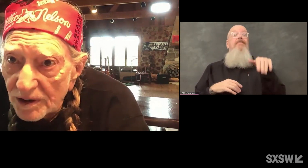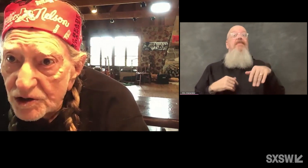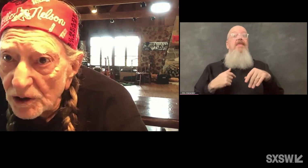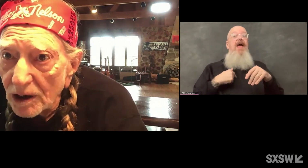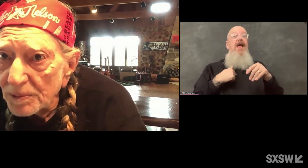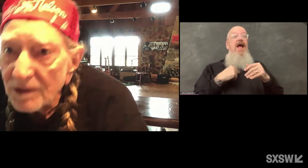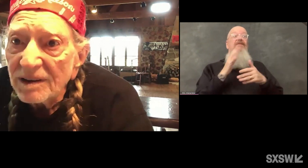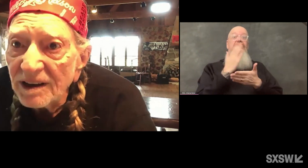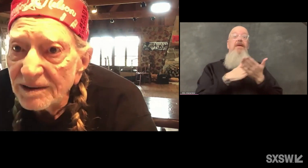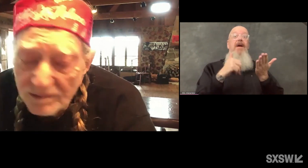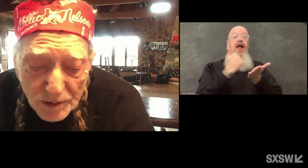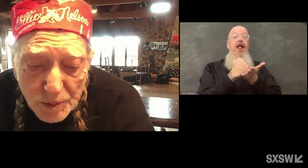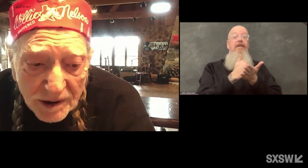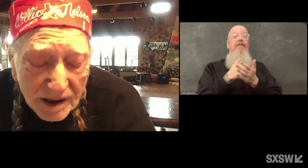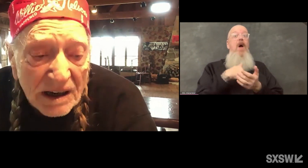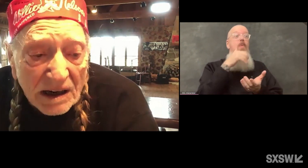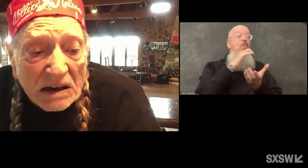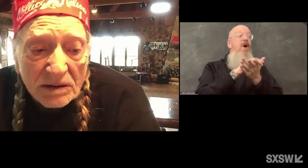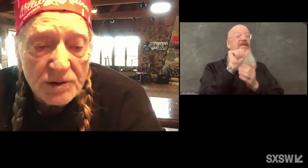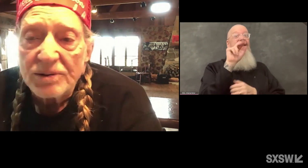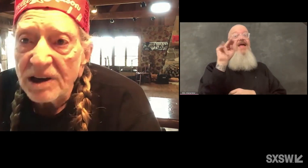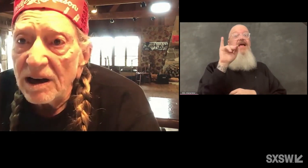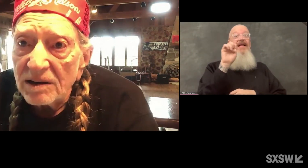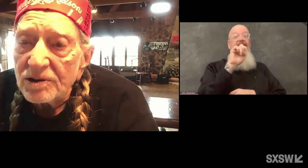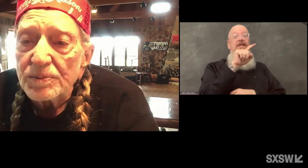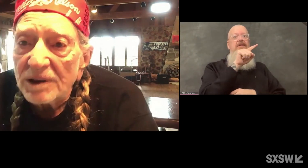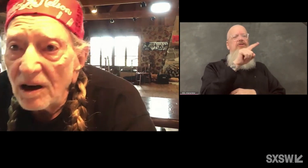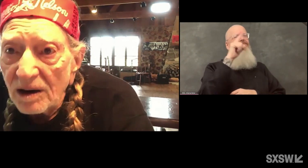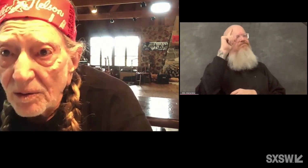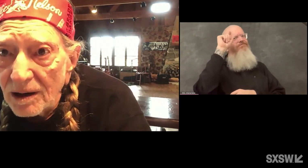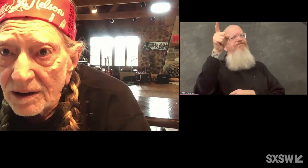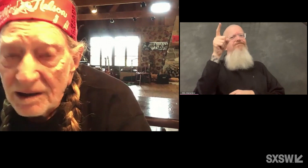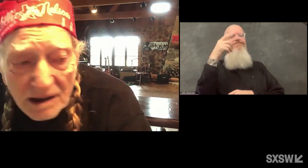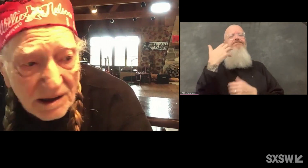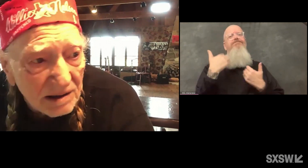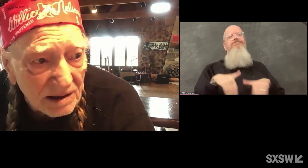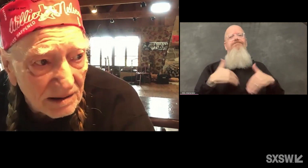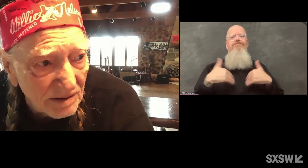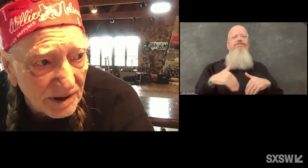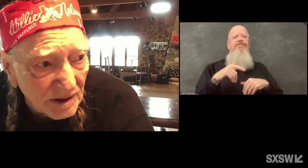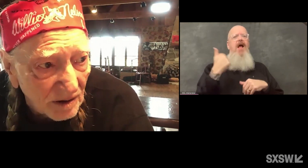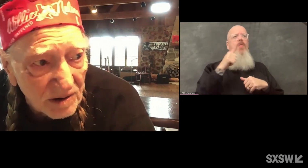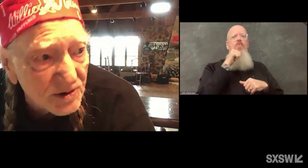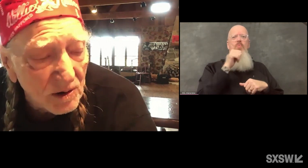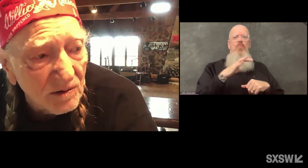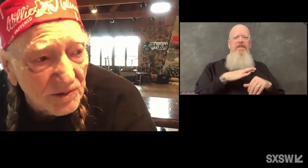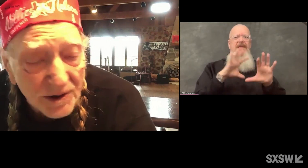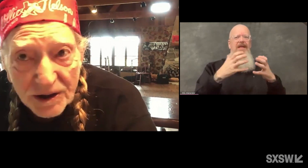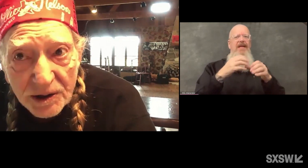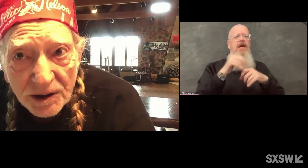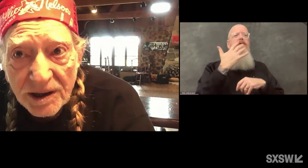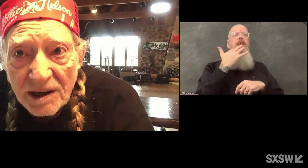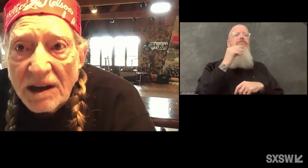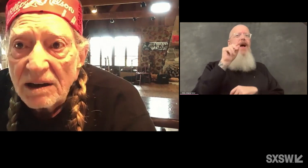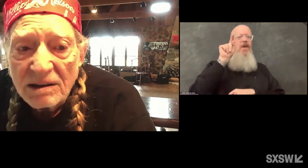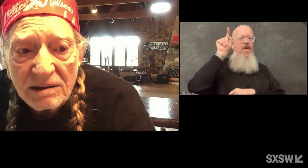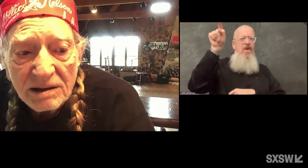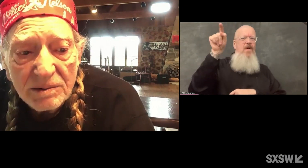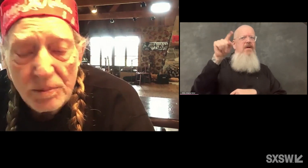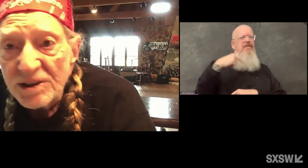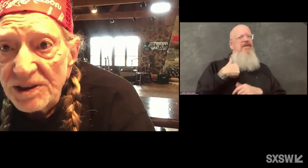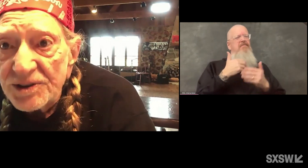Annie is very sharp in that respect. There's some gals up in Colorado that are also very good